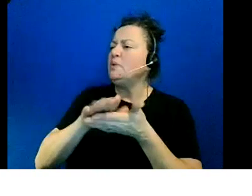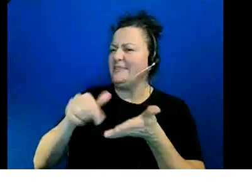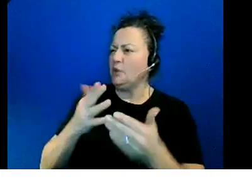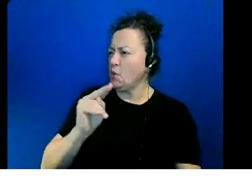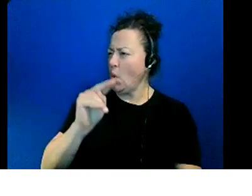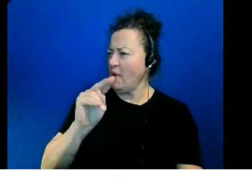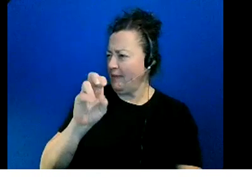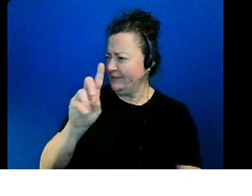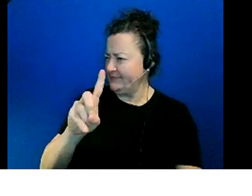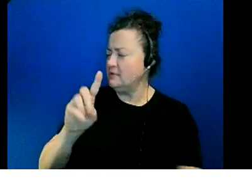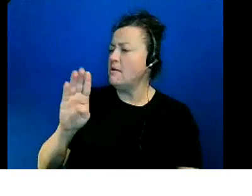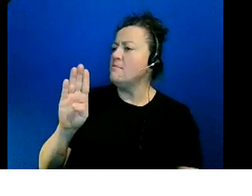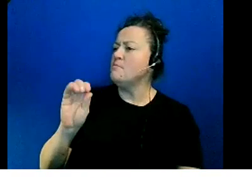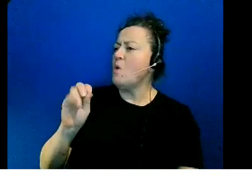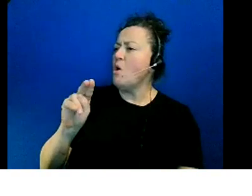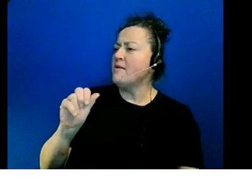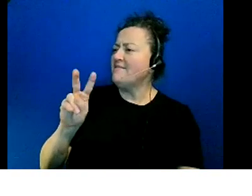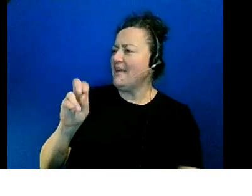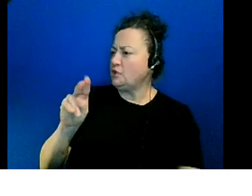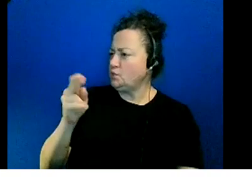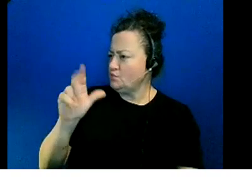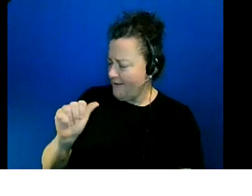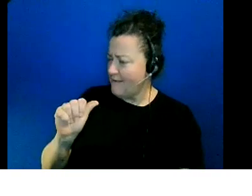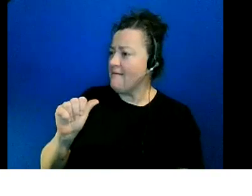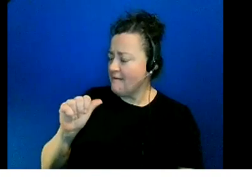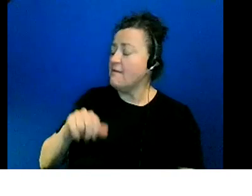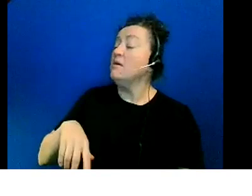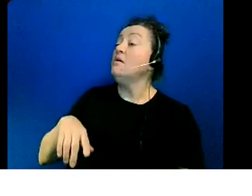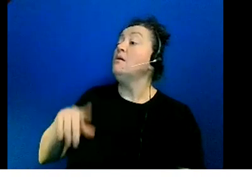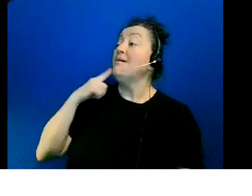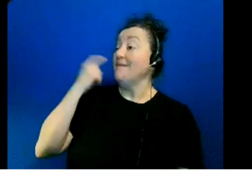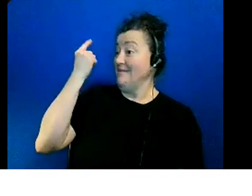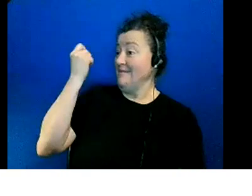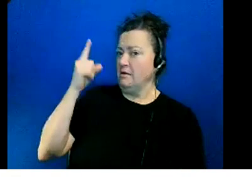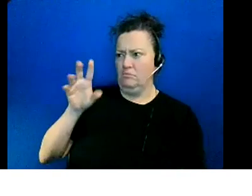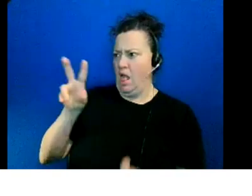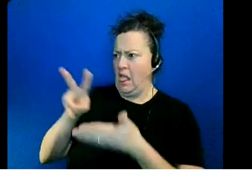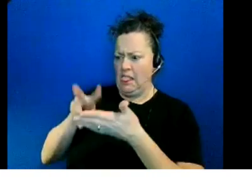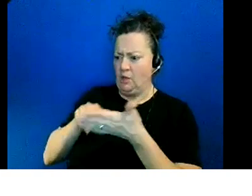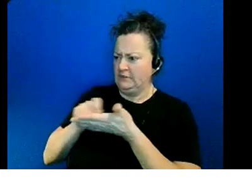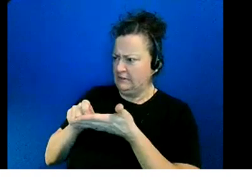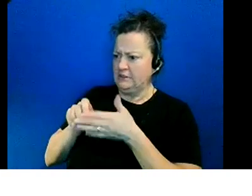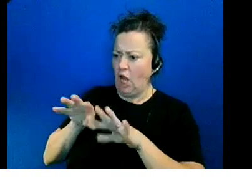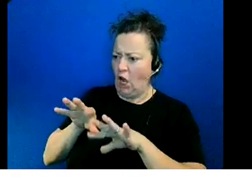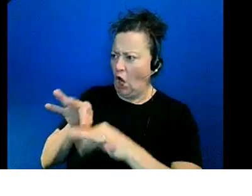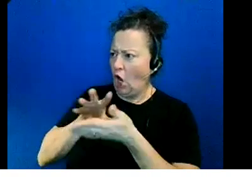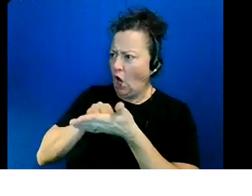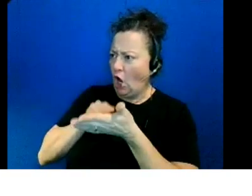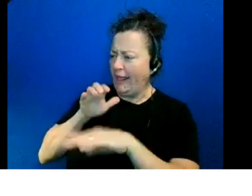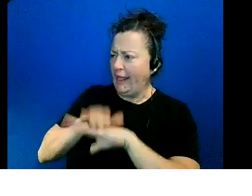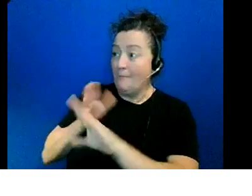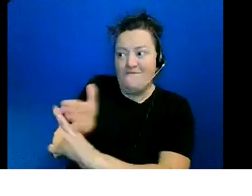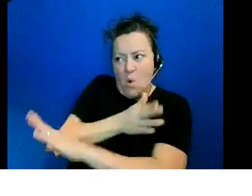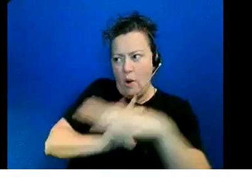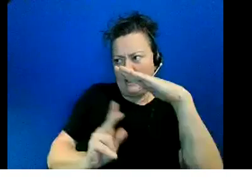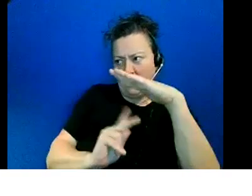uh like they start their reading and literacy like before kindergarten and lots of them are yeah they're reading